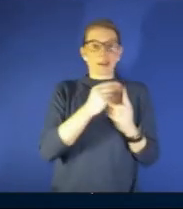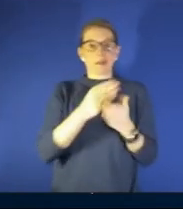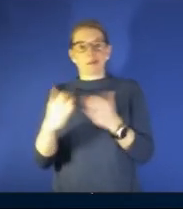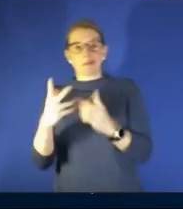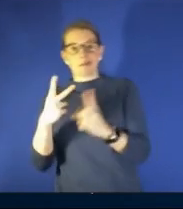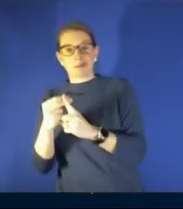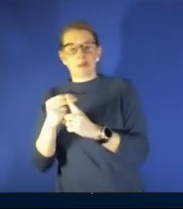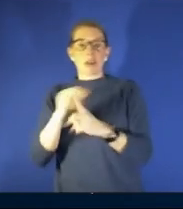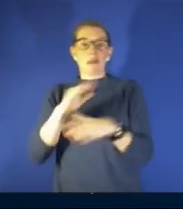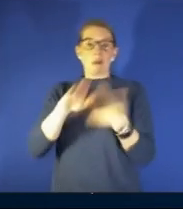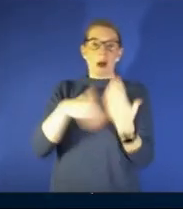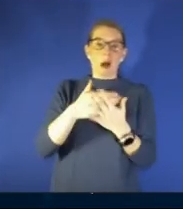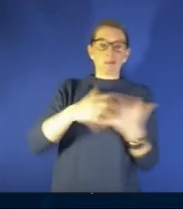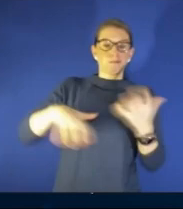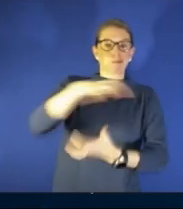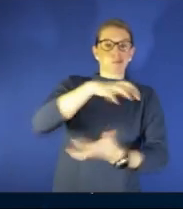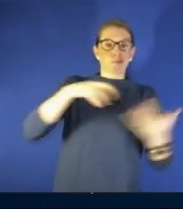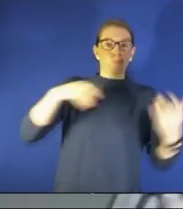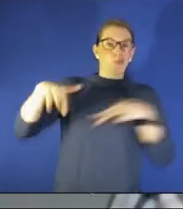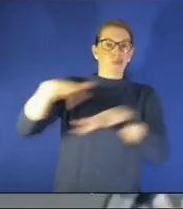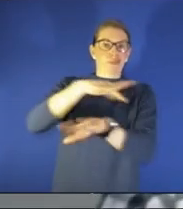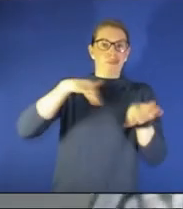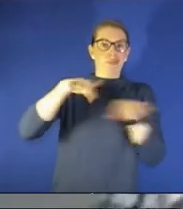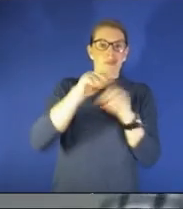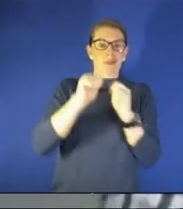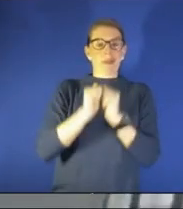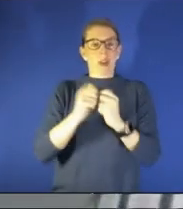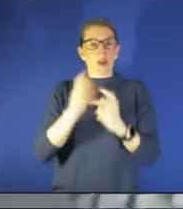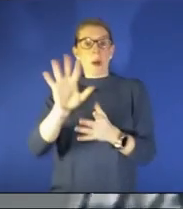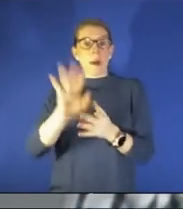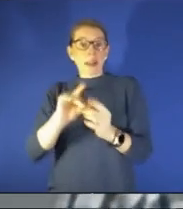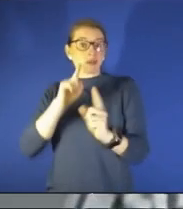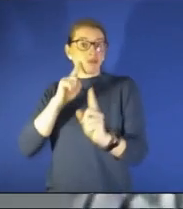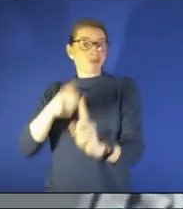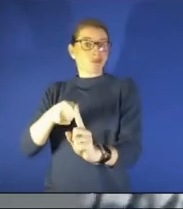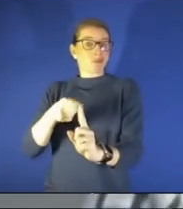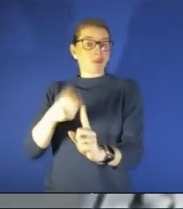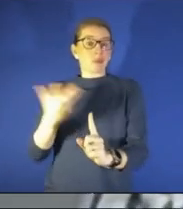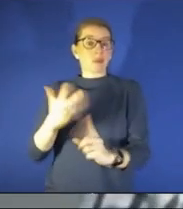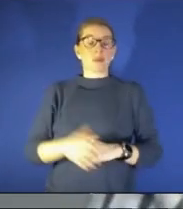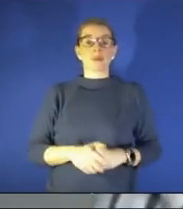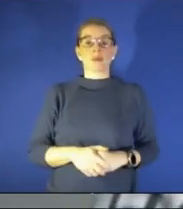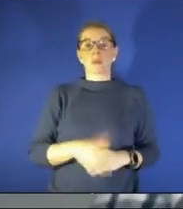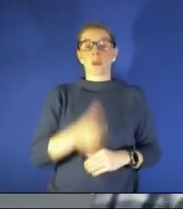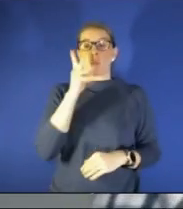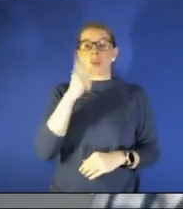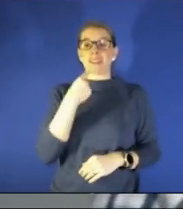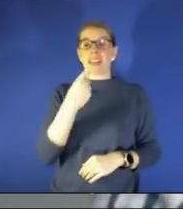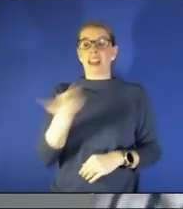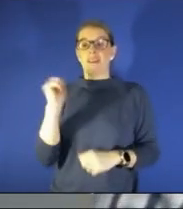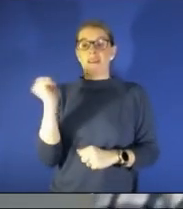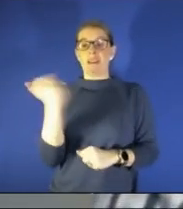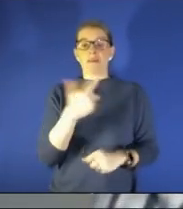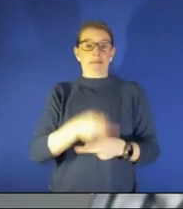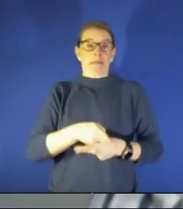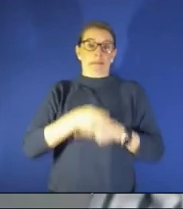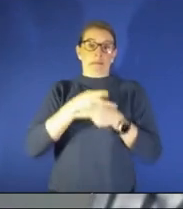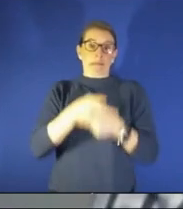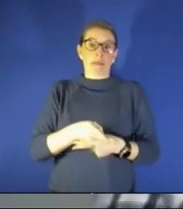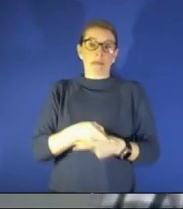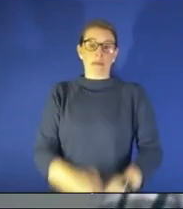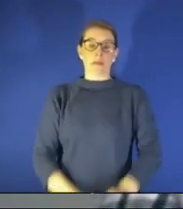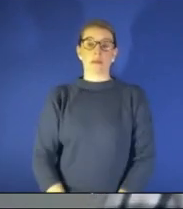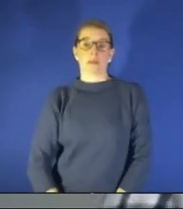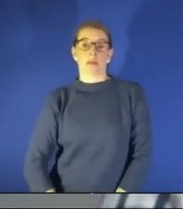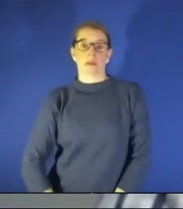just what would your message be on behalf of the restaurant i would tell everybody to you know to be careful uh and i